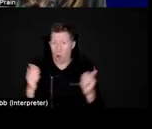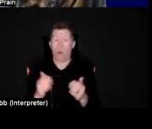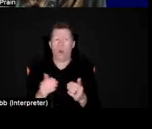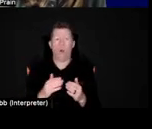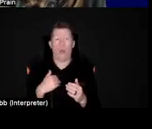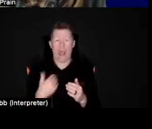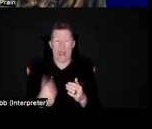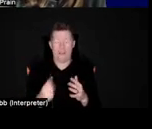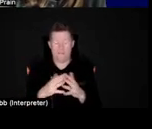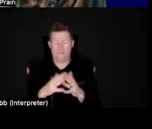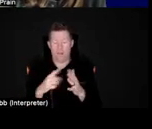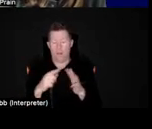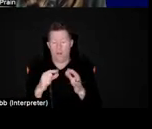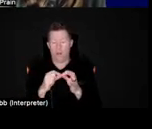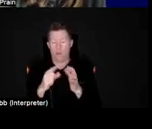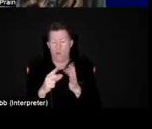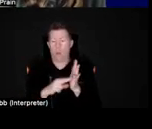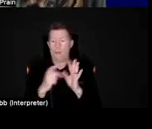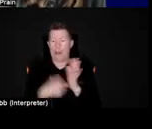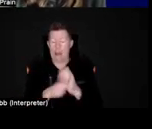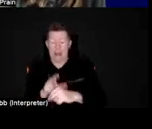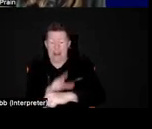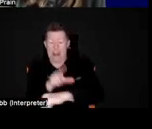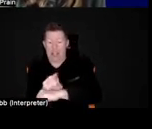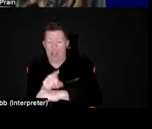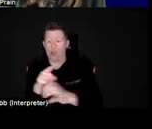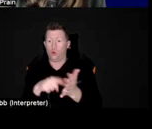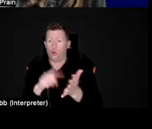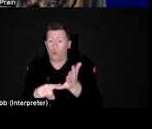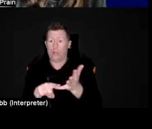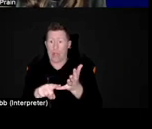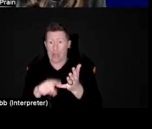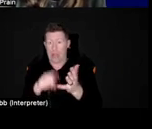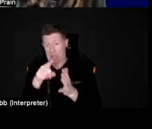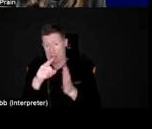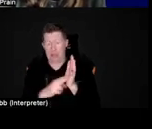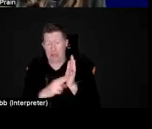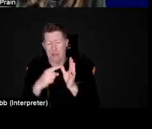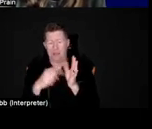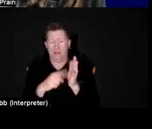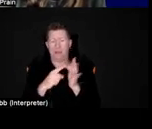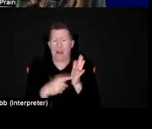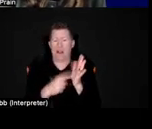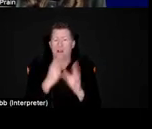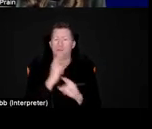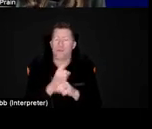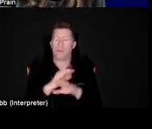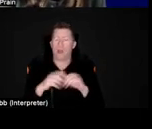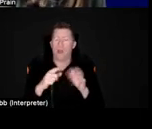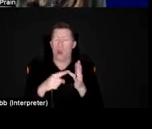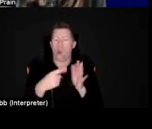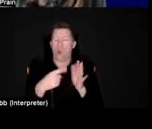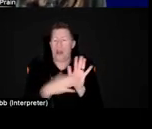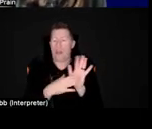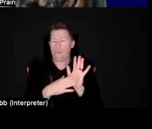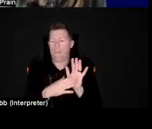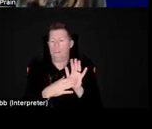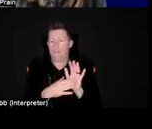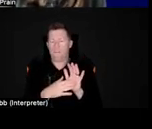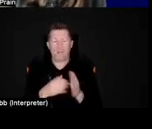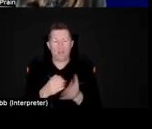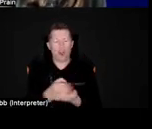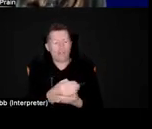we have a webinar coming up next Tuesday that Natalia referred to on orientation and mobility and DeafBlindness. Um,